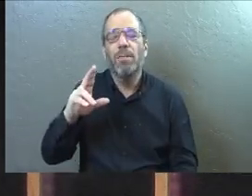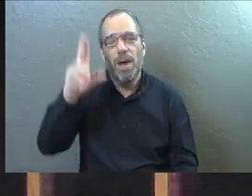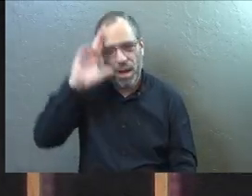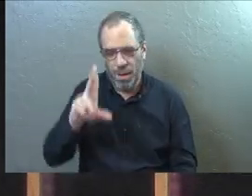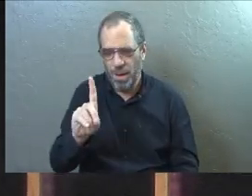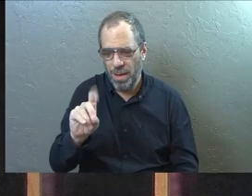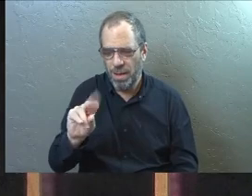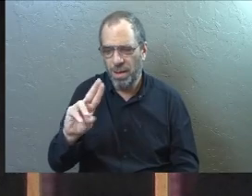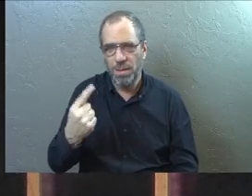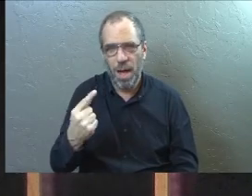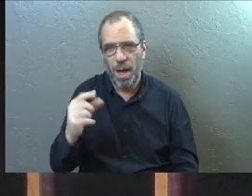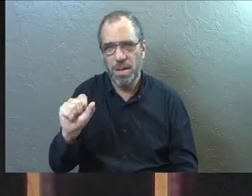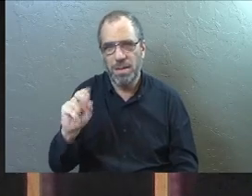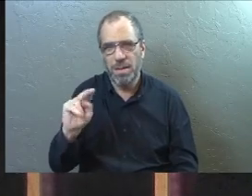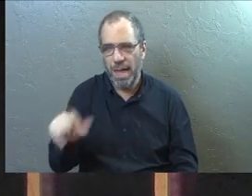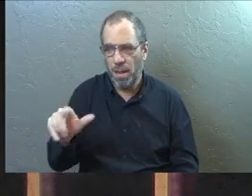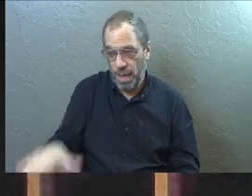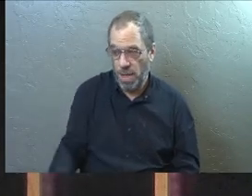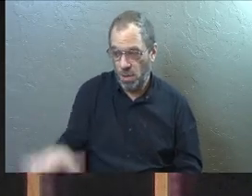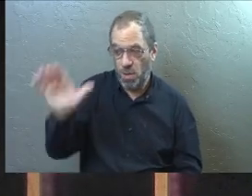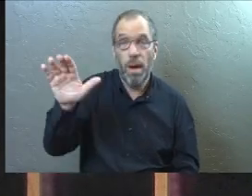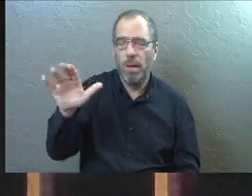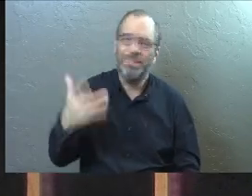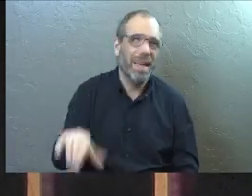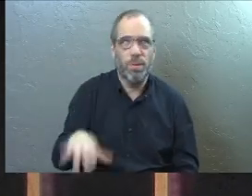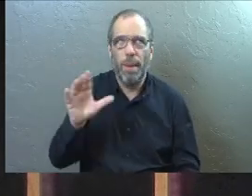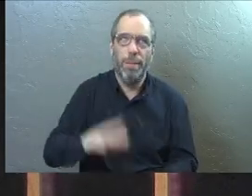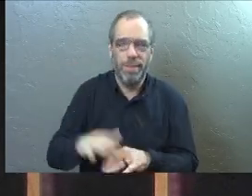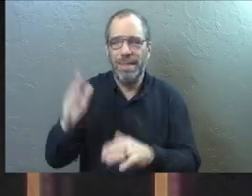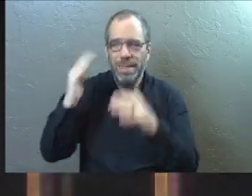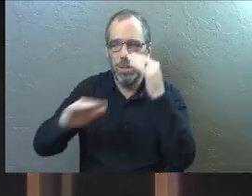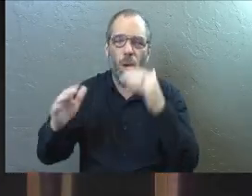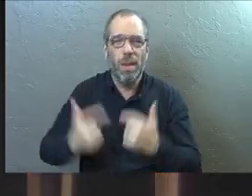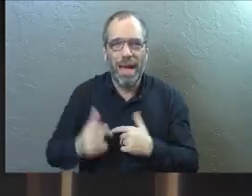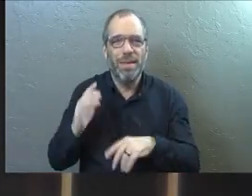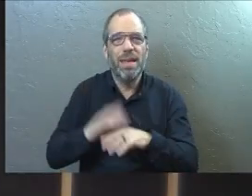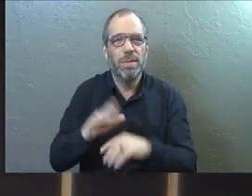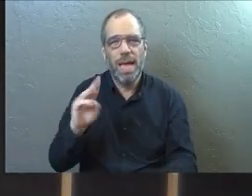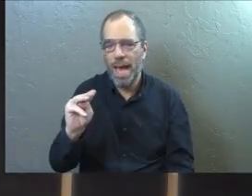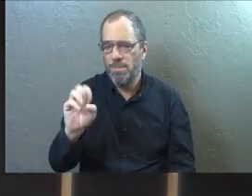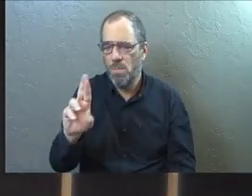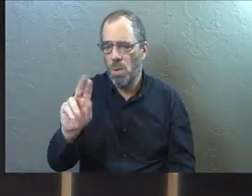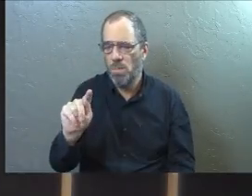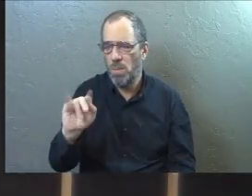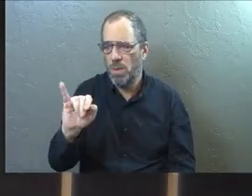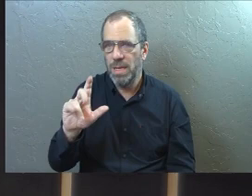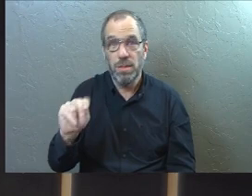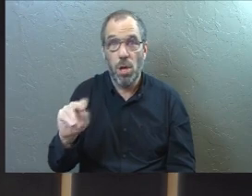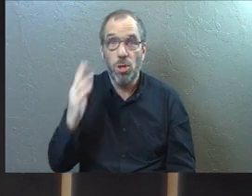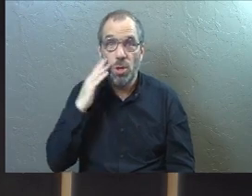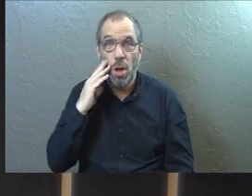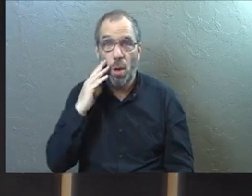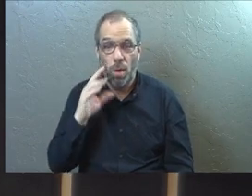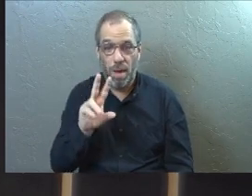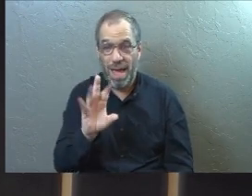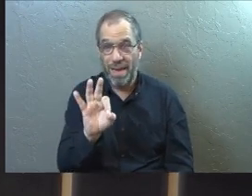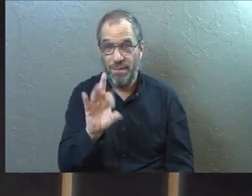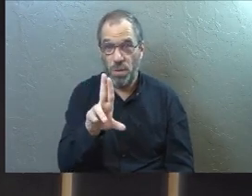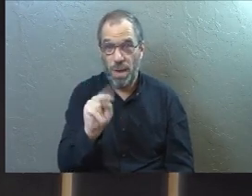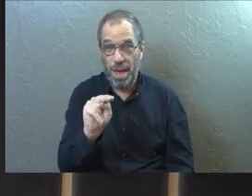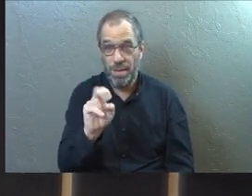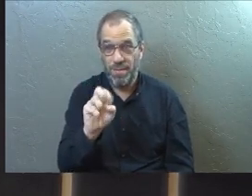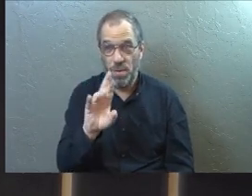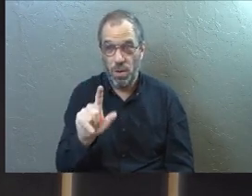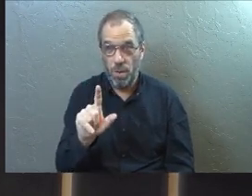he was a mortician all of his adult life. And people would come in. And he would say, you know what the first three letters of funeral are, don't you?